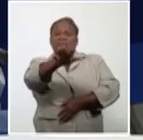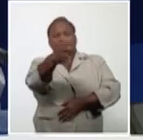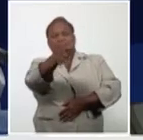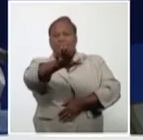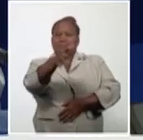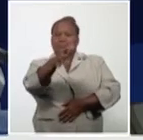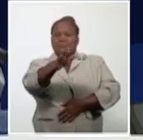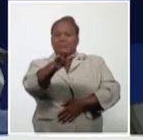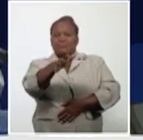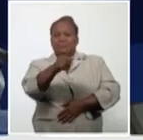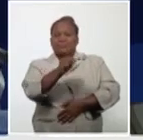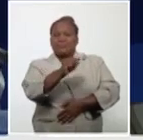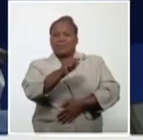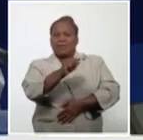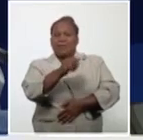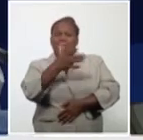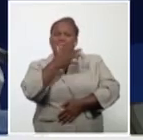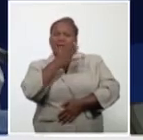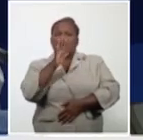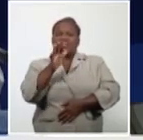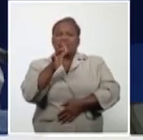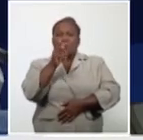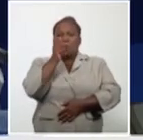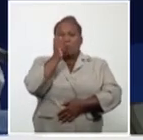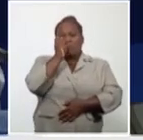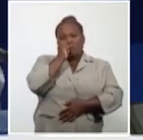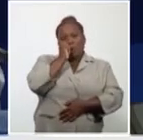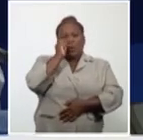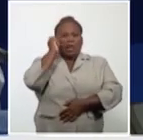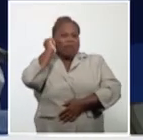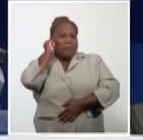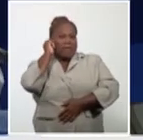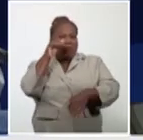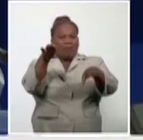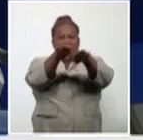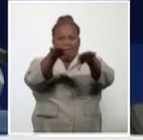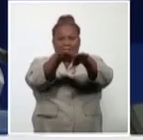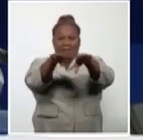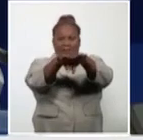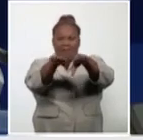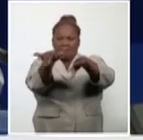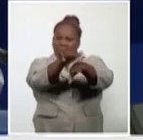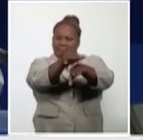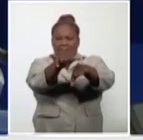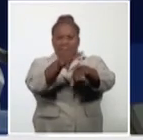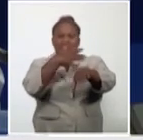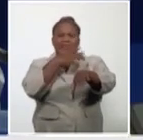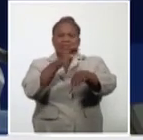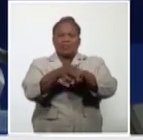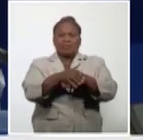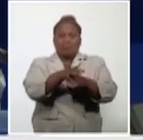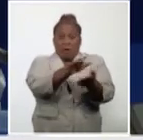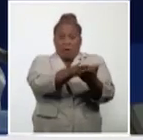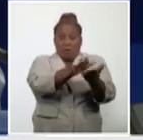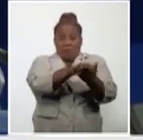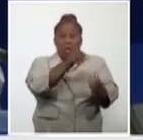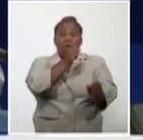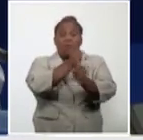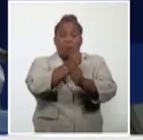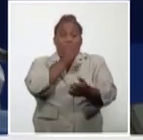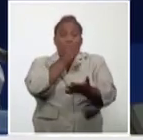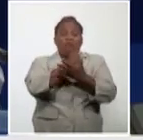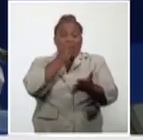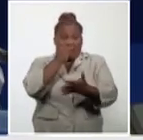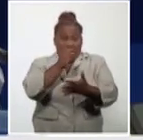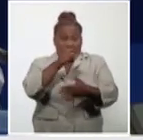there is a similarity between the male and female sexes. In fact, the total number of confirmed male cases in our country